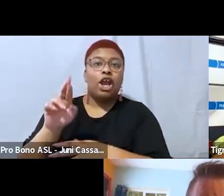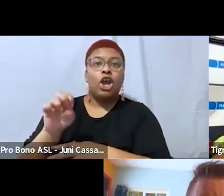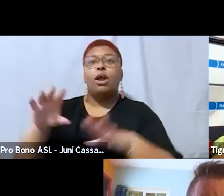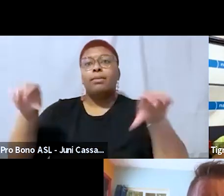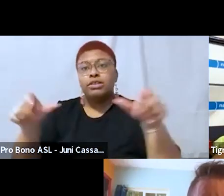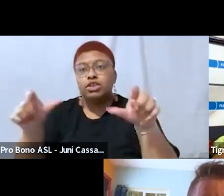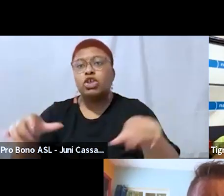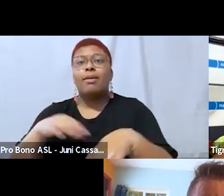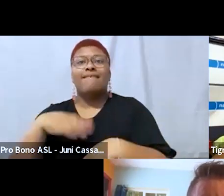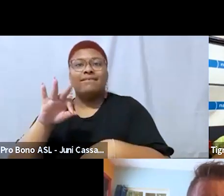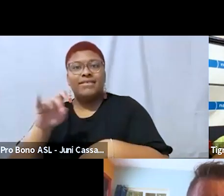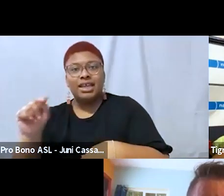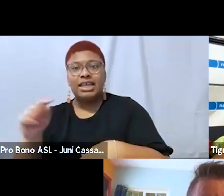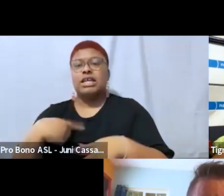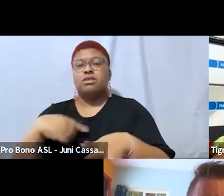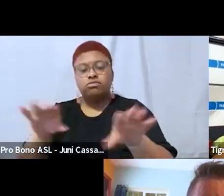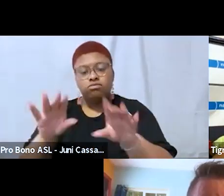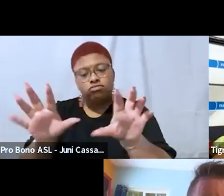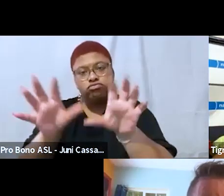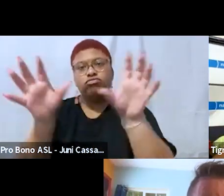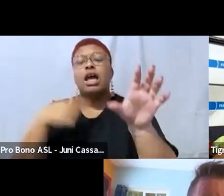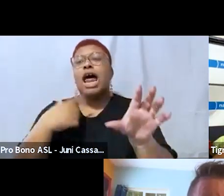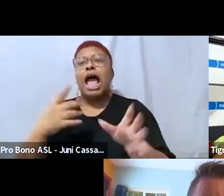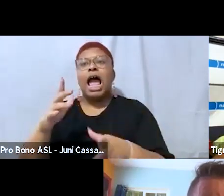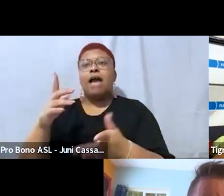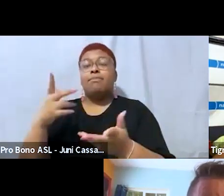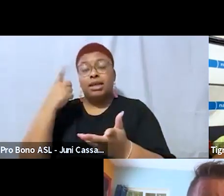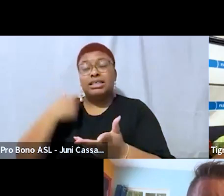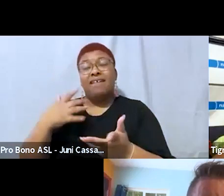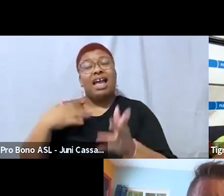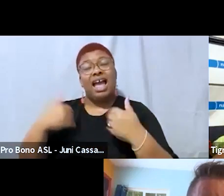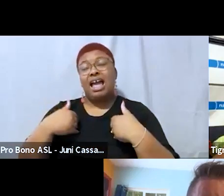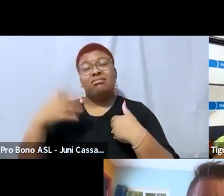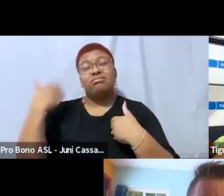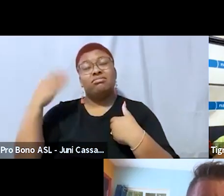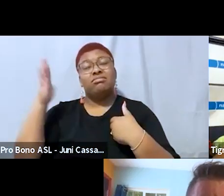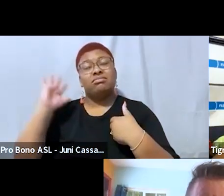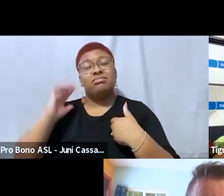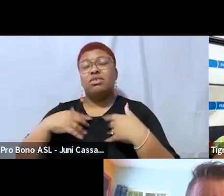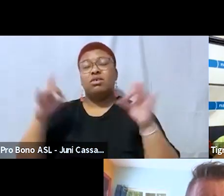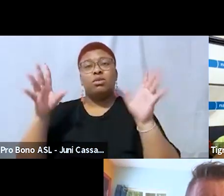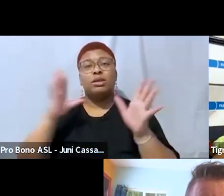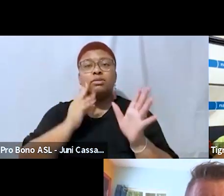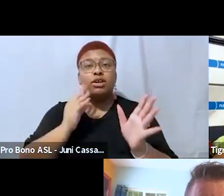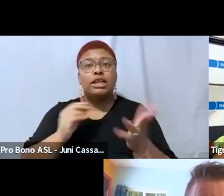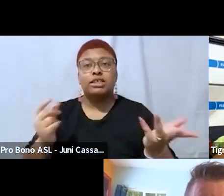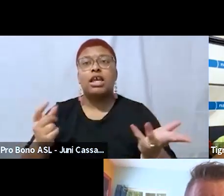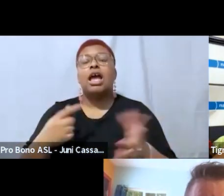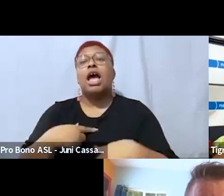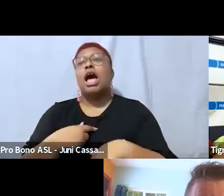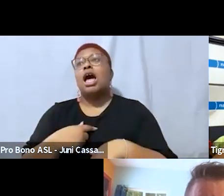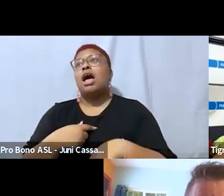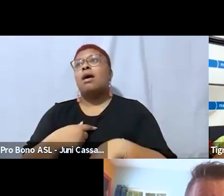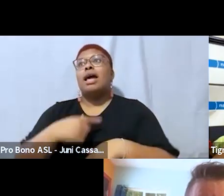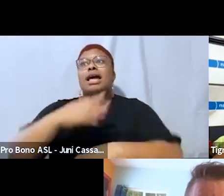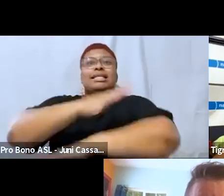my feet done and after having horrible experiences in the world doing that um table capacities you know capacities for chairs you know